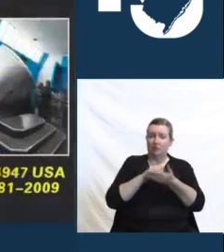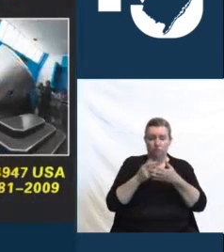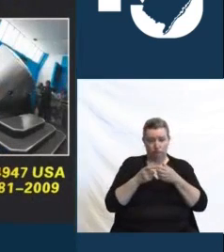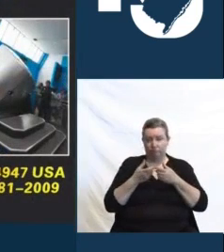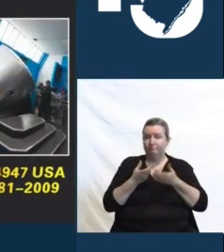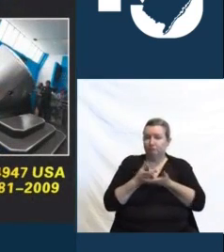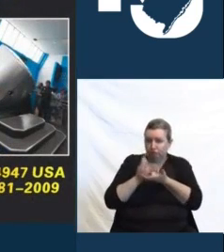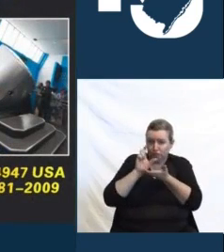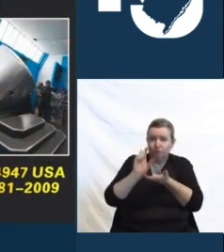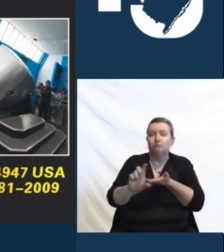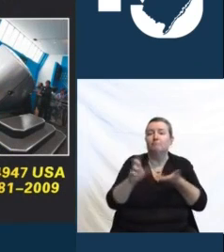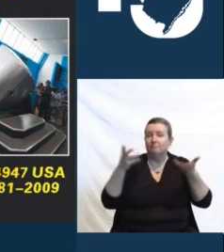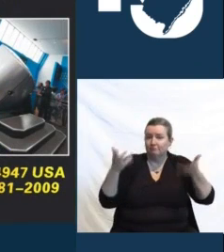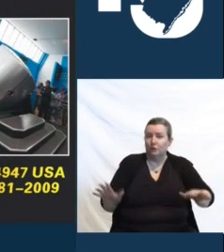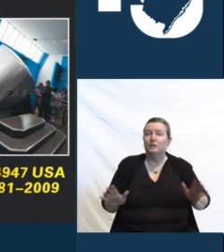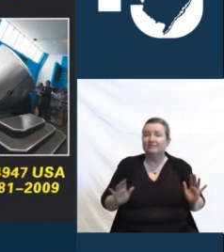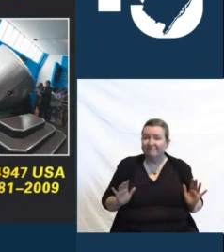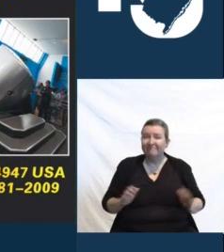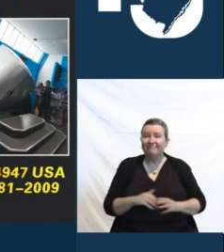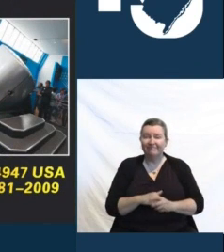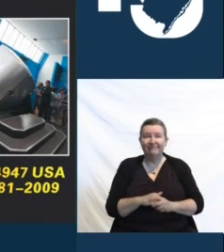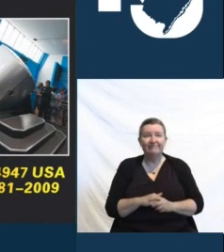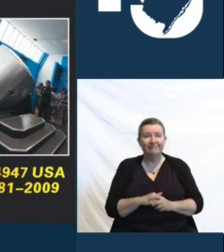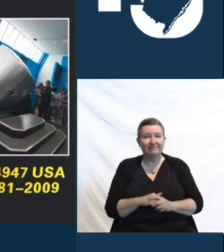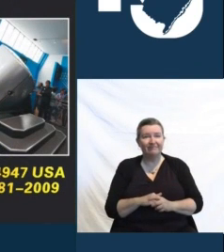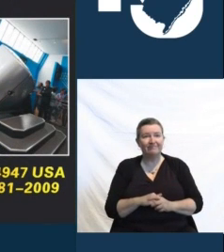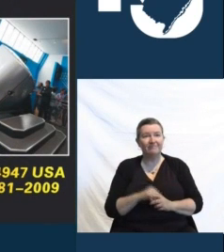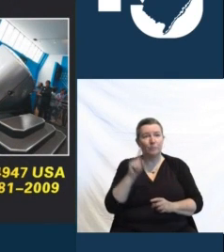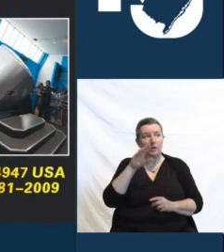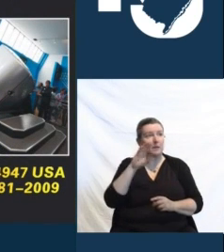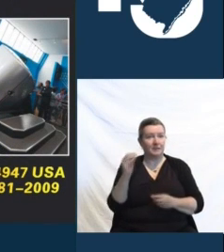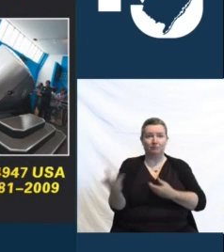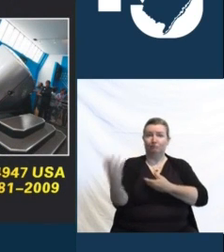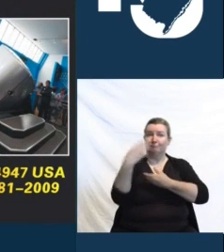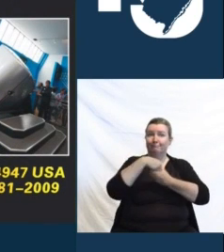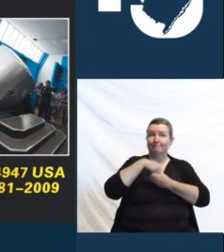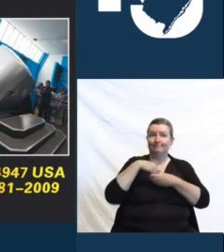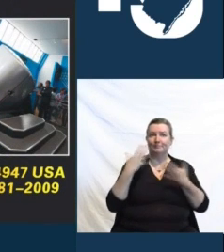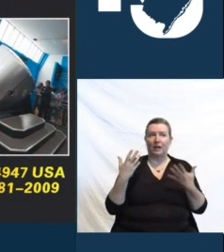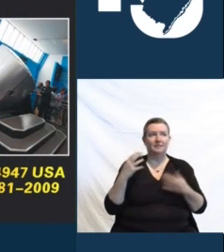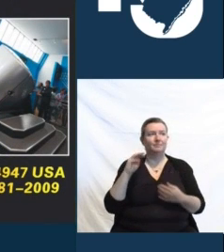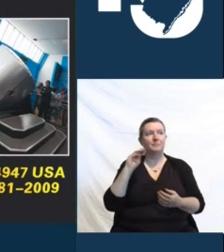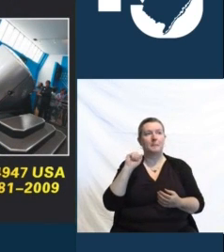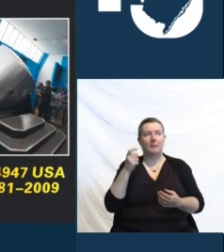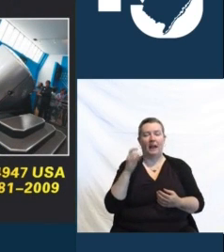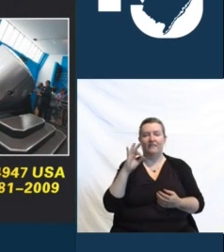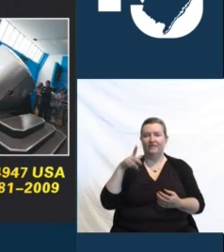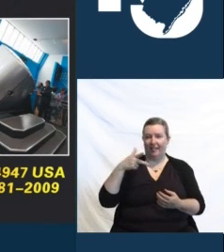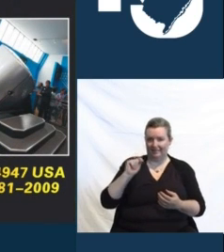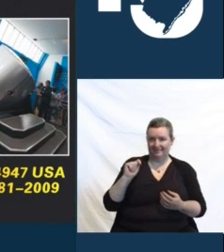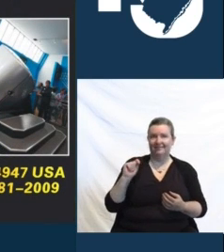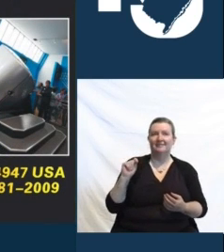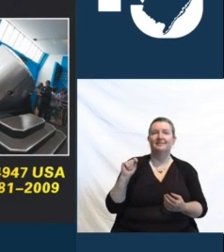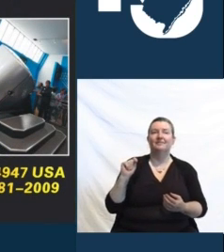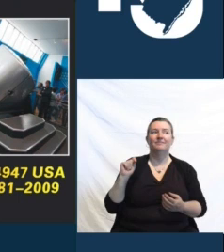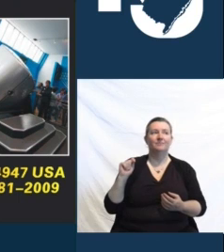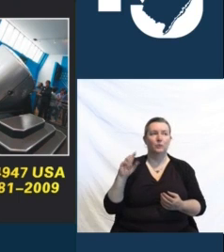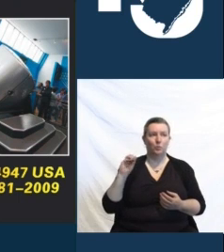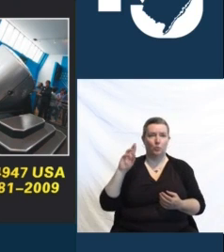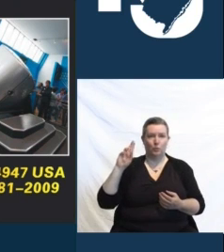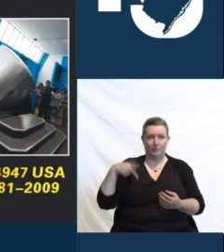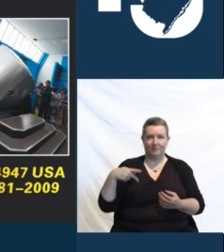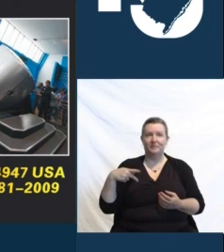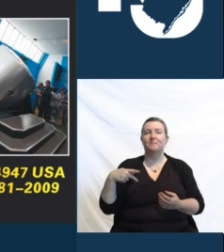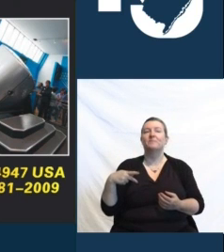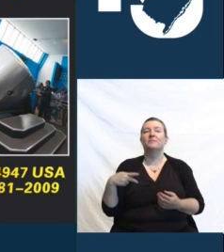the early signees is this company, Tom's Rivers Max Flight Corporation, founded and owned by former U.S. Army